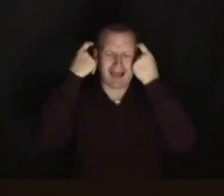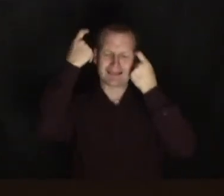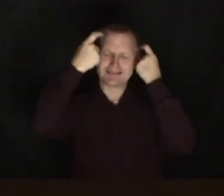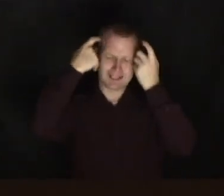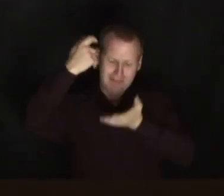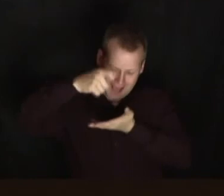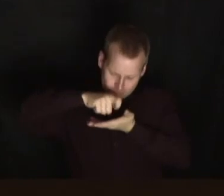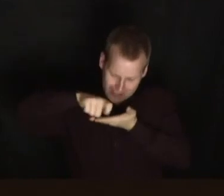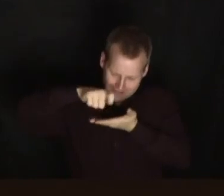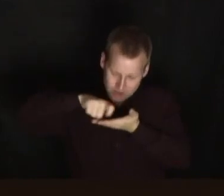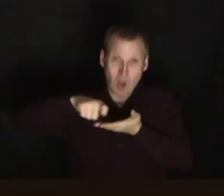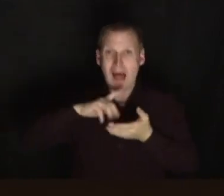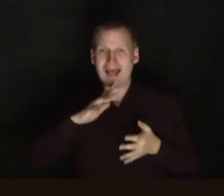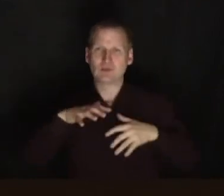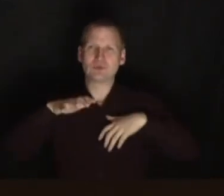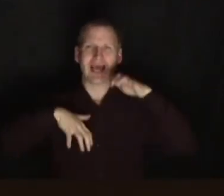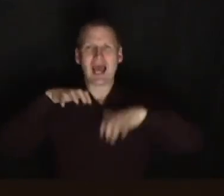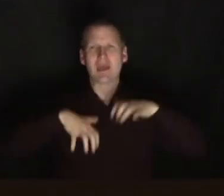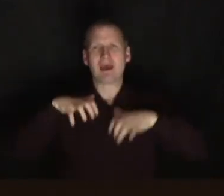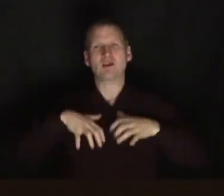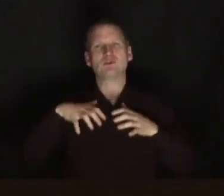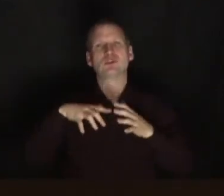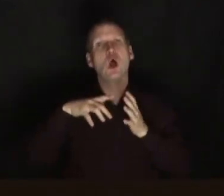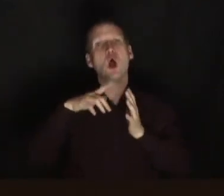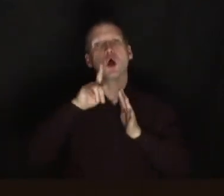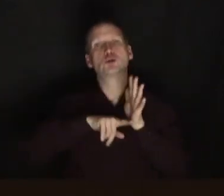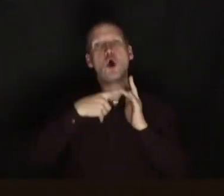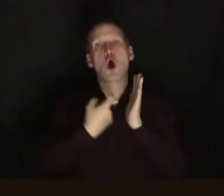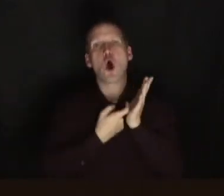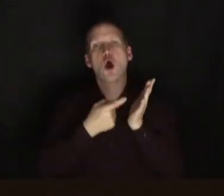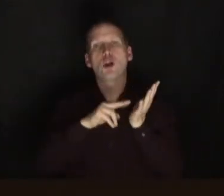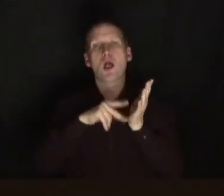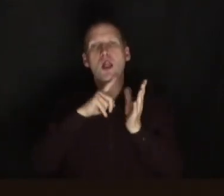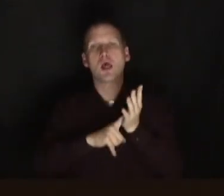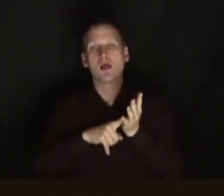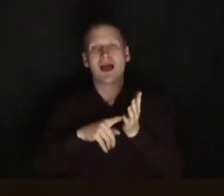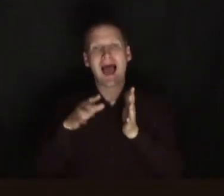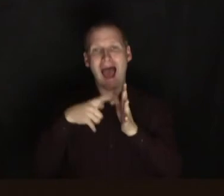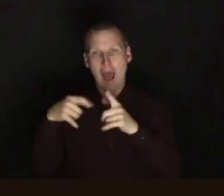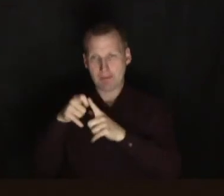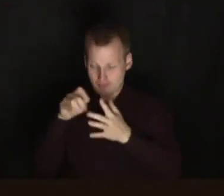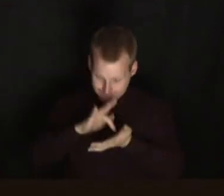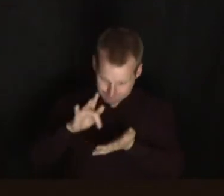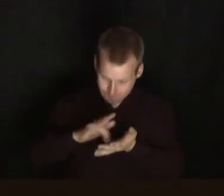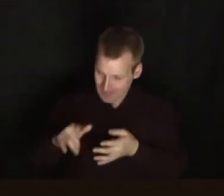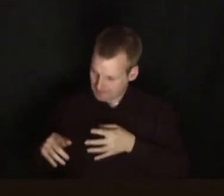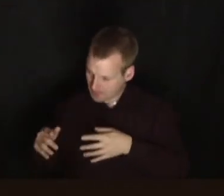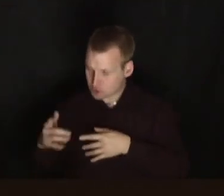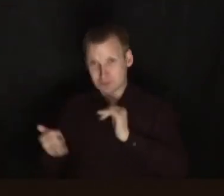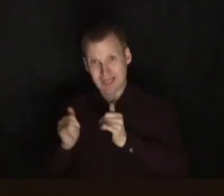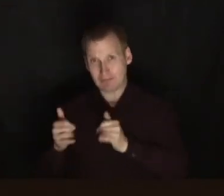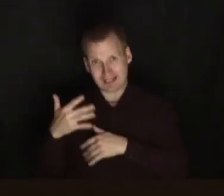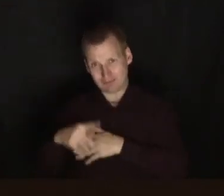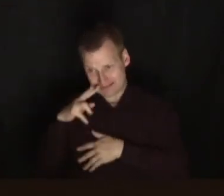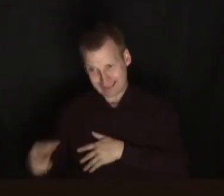slow. So I like to type. I use a journaling app and that helps me. And I very deliberately let my older child see that that's what I was